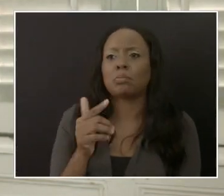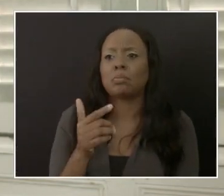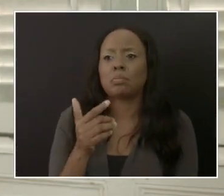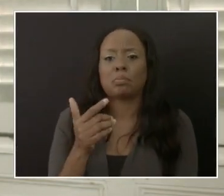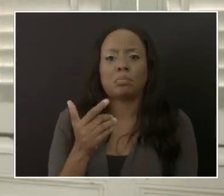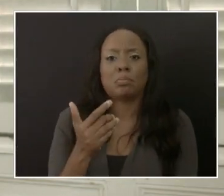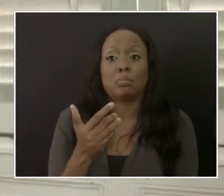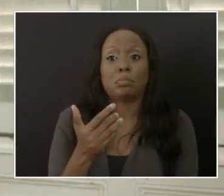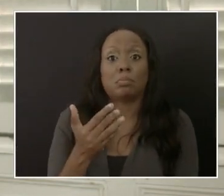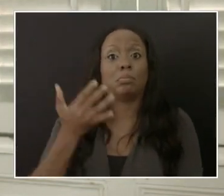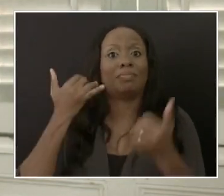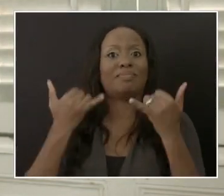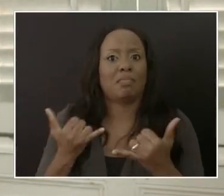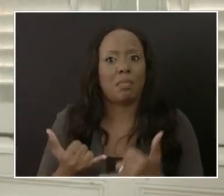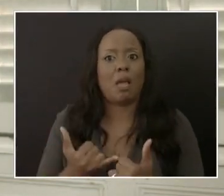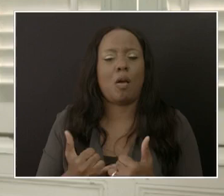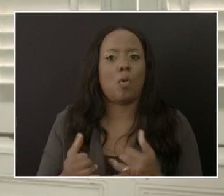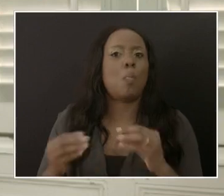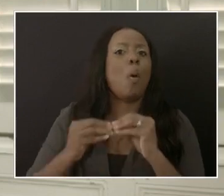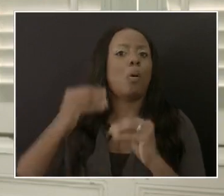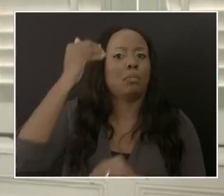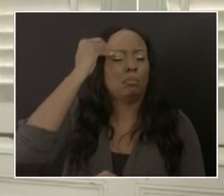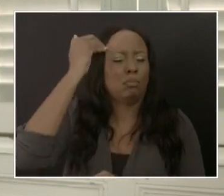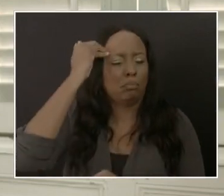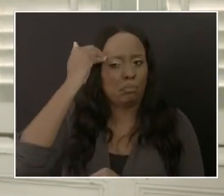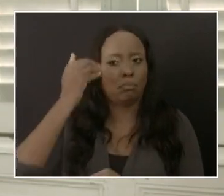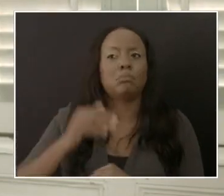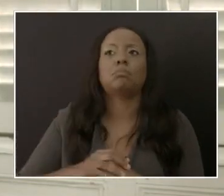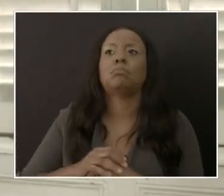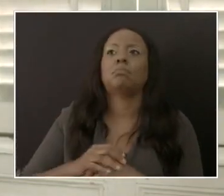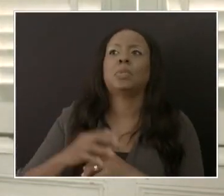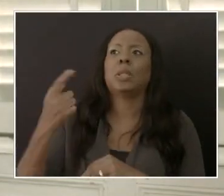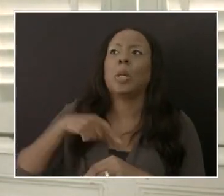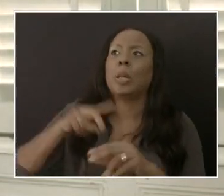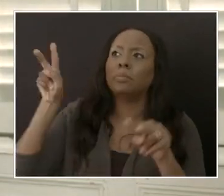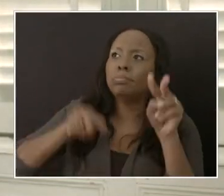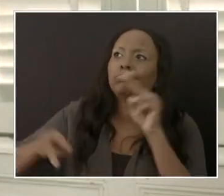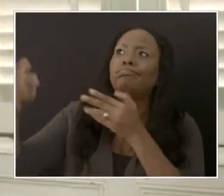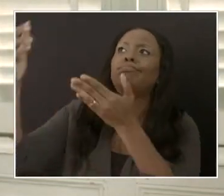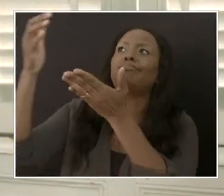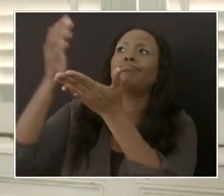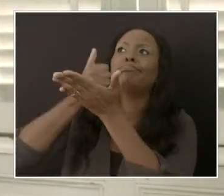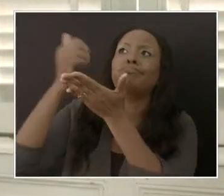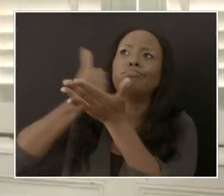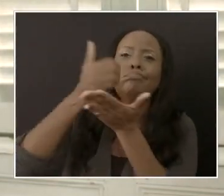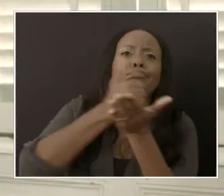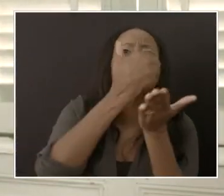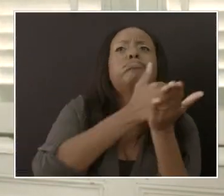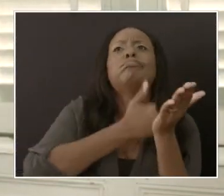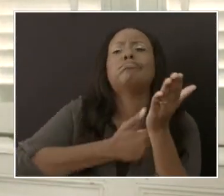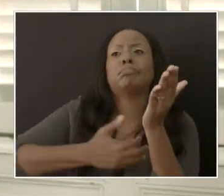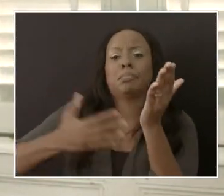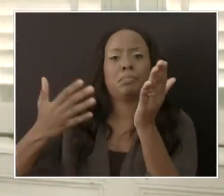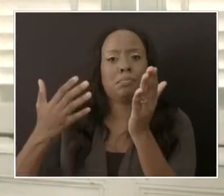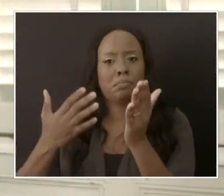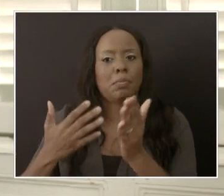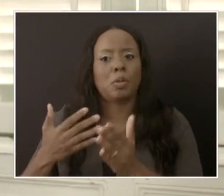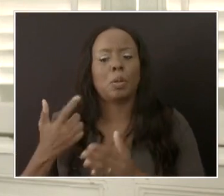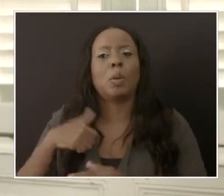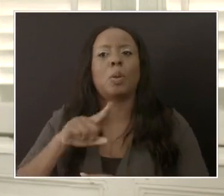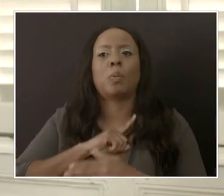we know a lot more now. And as we know a lot more now, we have been able to put other methods in place in terms of enforcement.